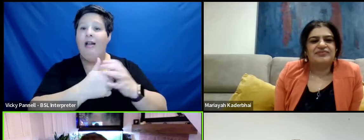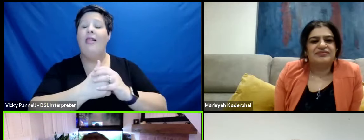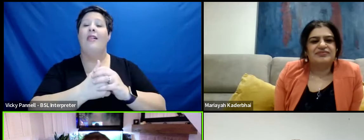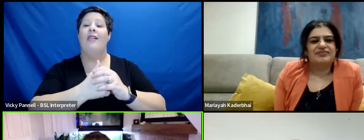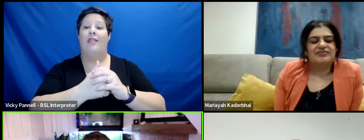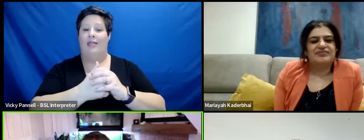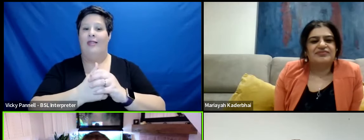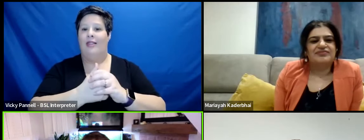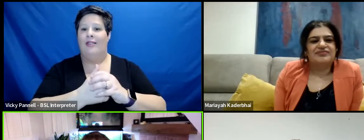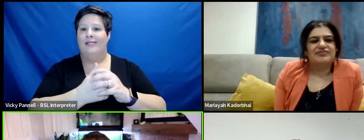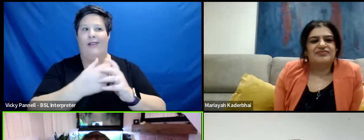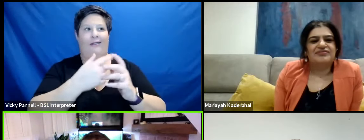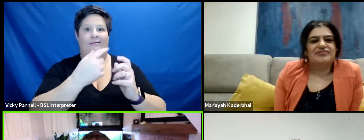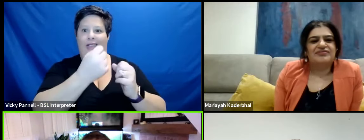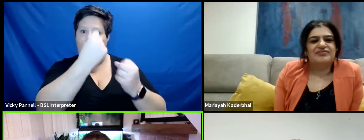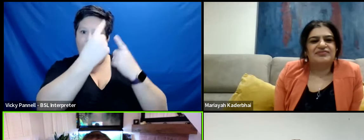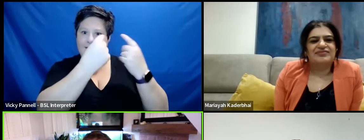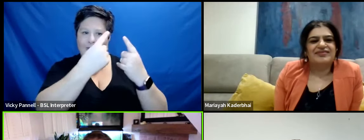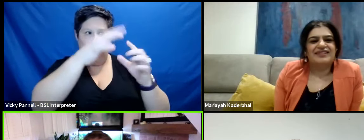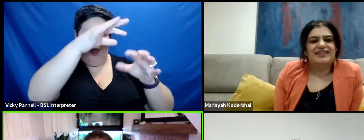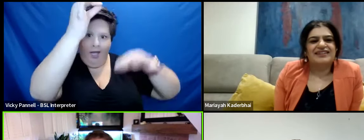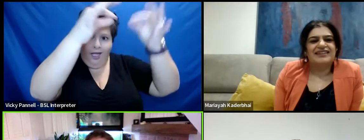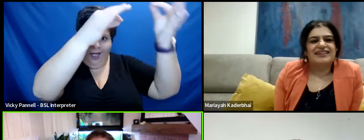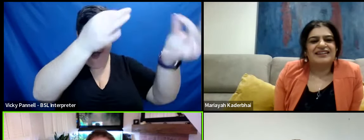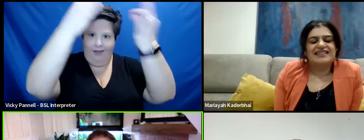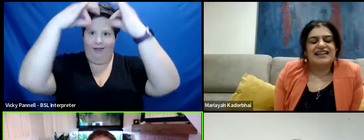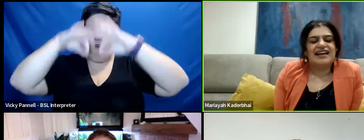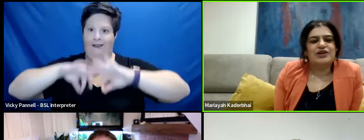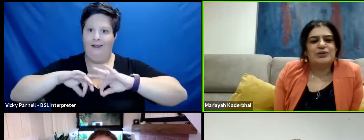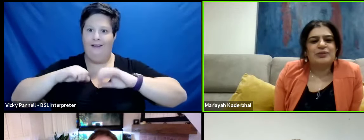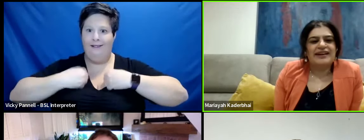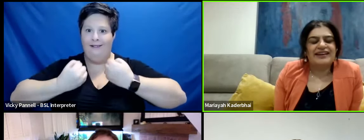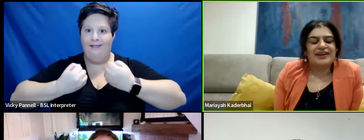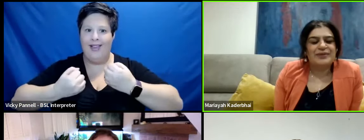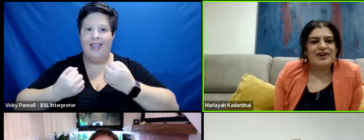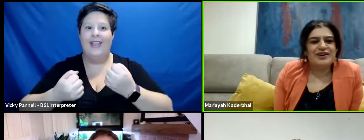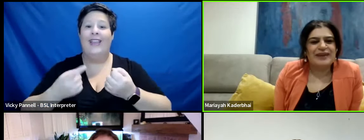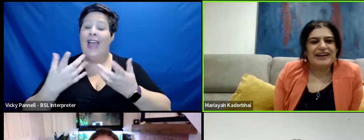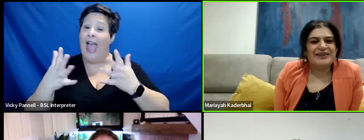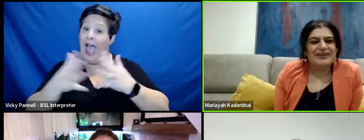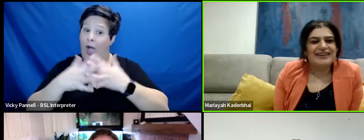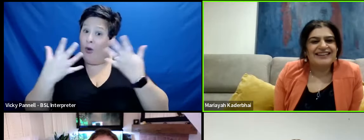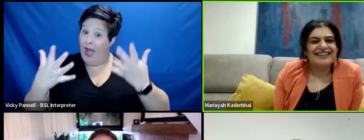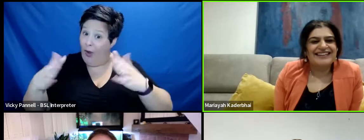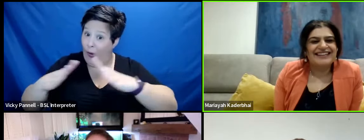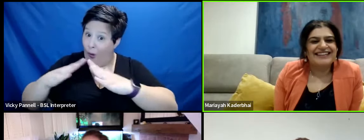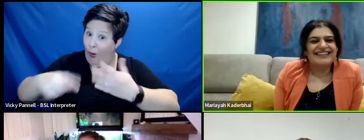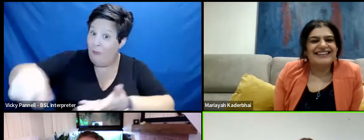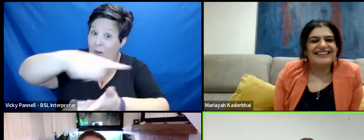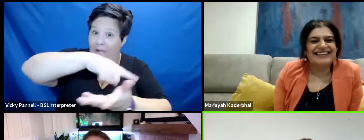pluck the ideas from them as well as yourself. Is that how you're plating up at home now?